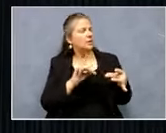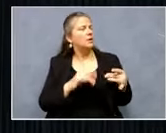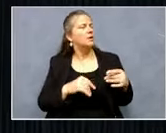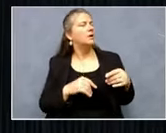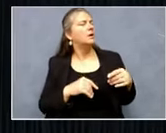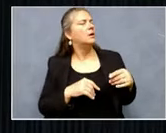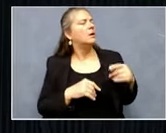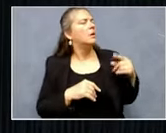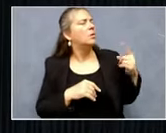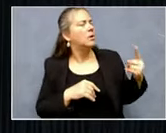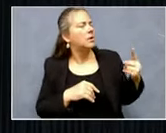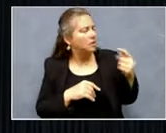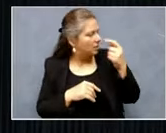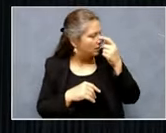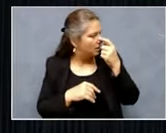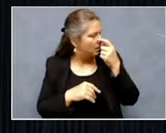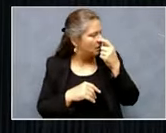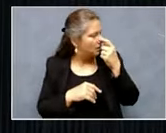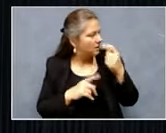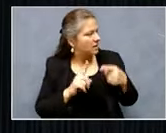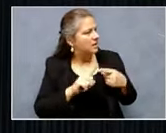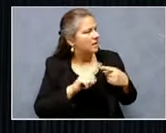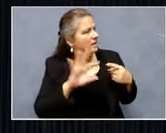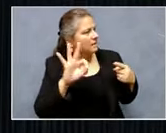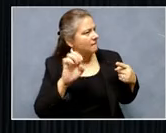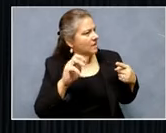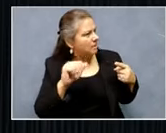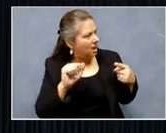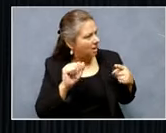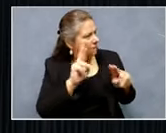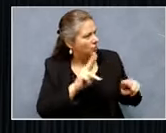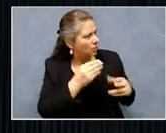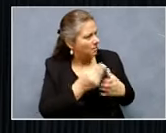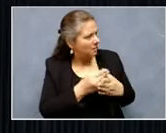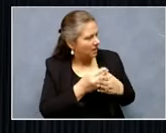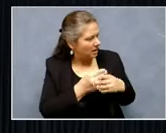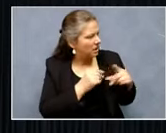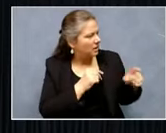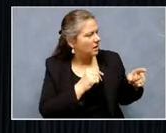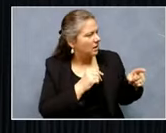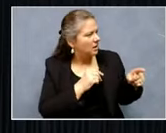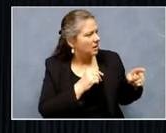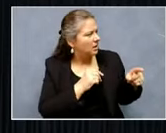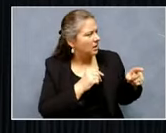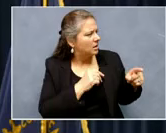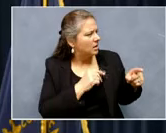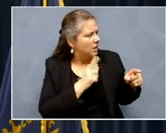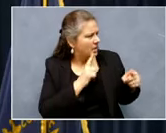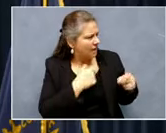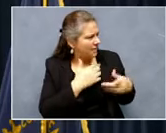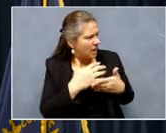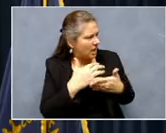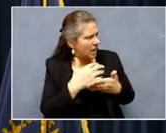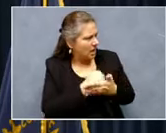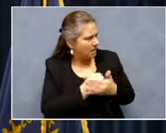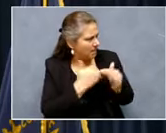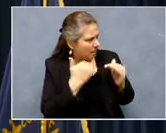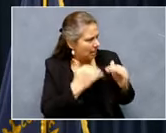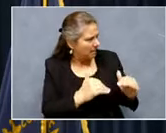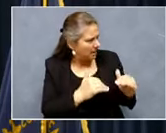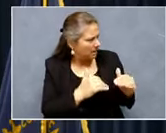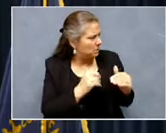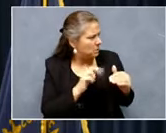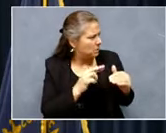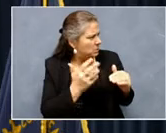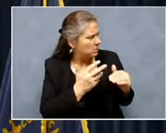on the, the FEMA funeral money. Yes. Is there an income limit or anything like that